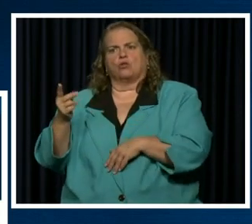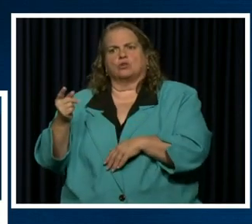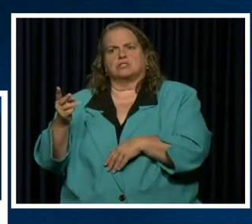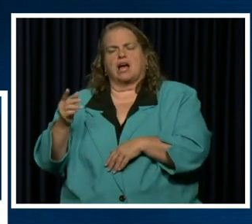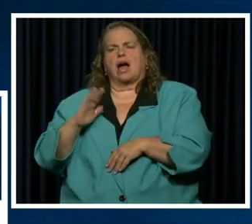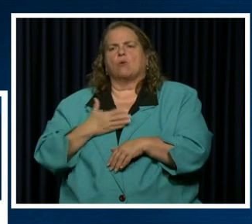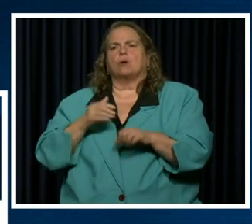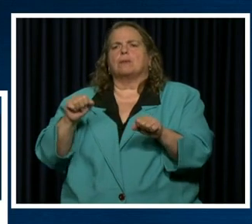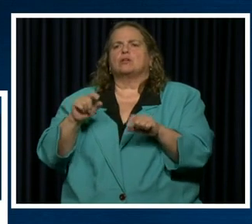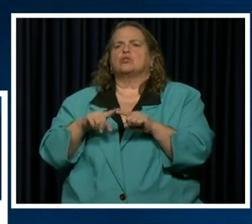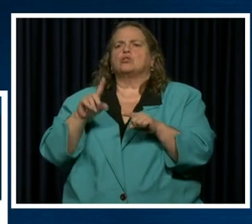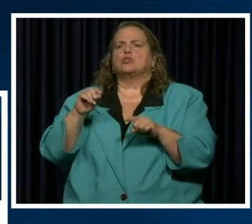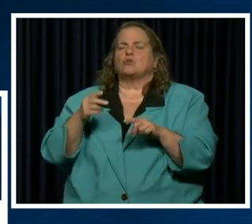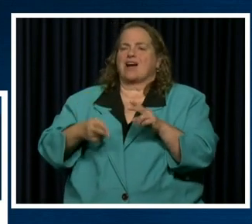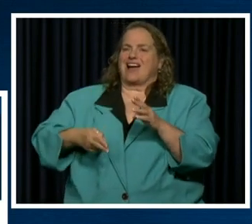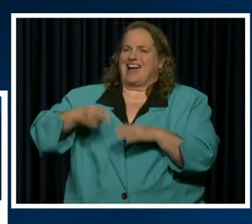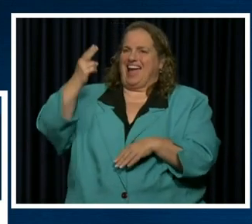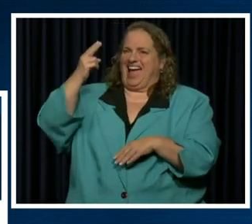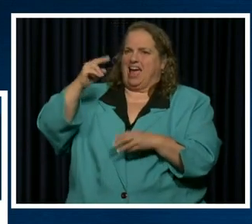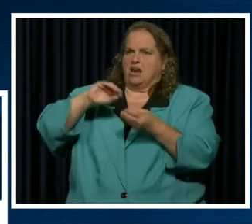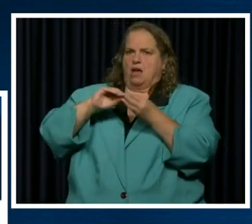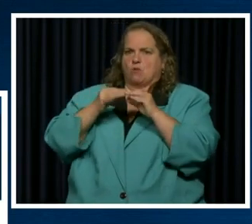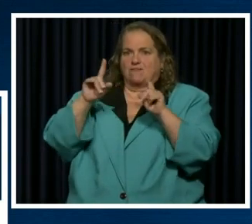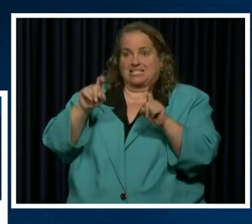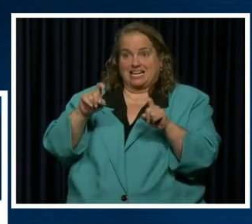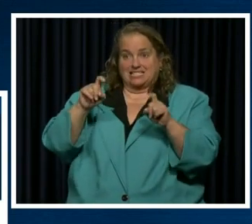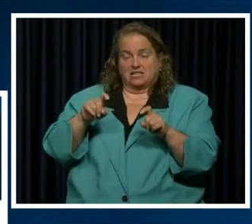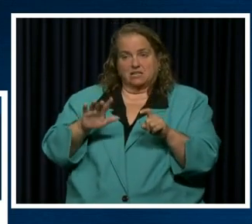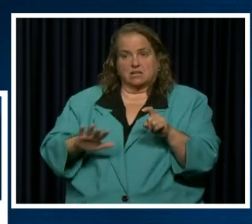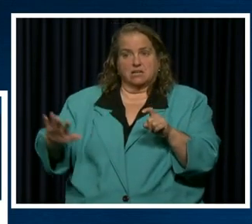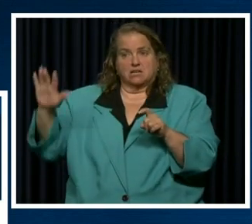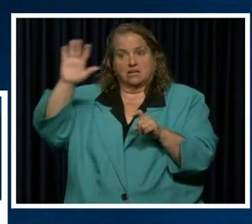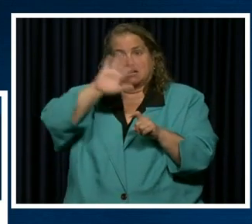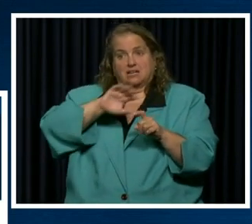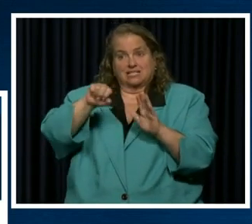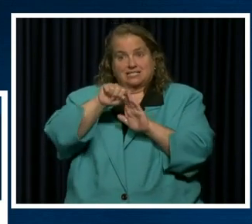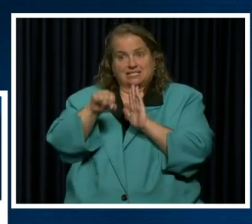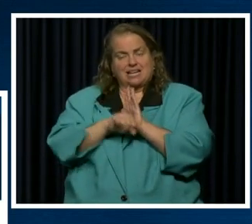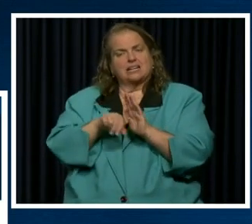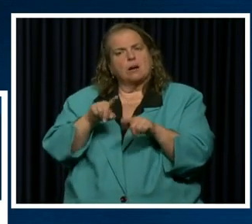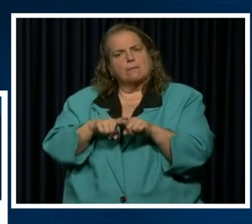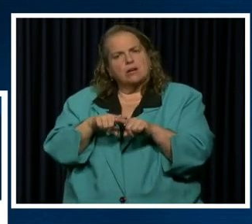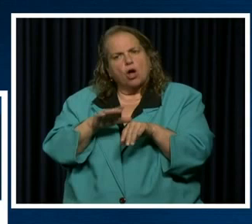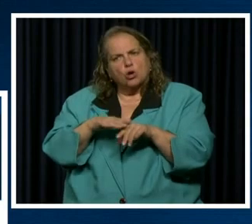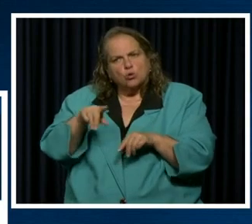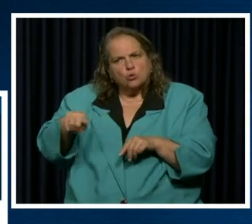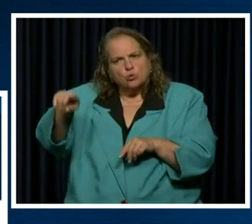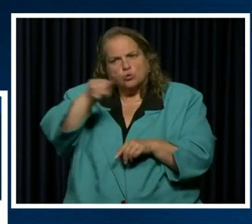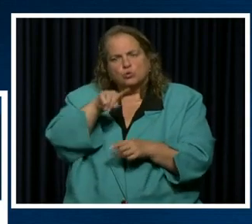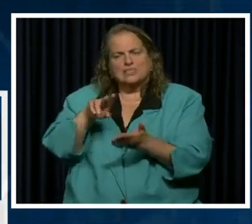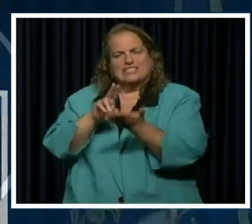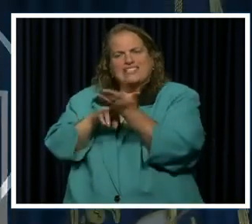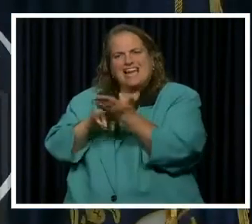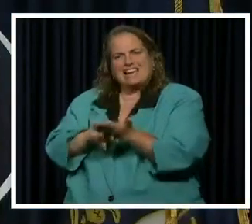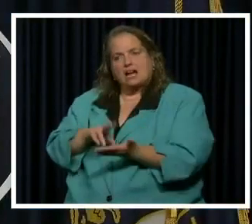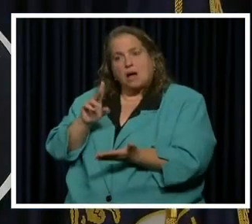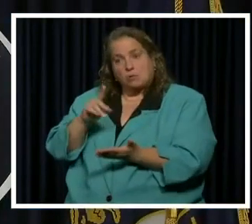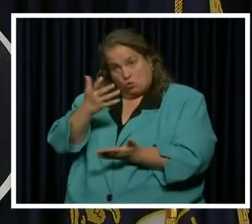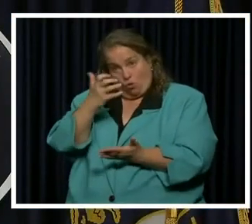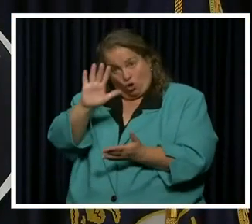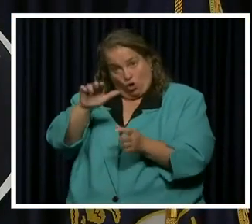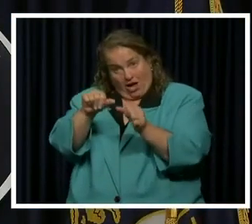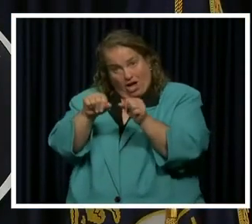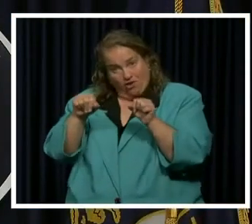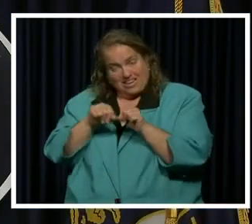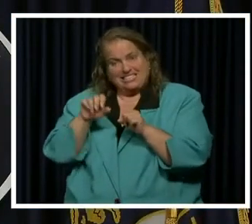ability to do the high volume sites in different areas around the state is dependent on people signing up for it. You want your area